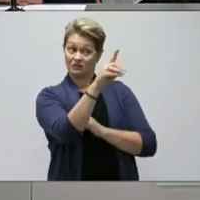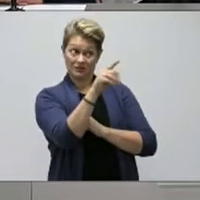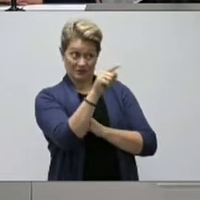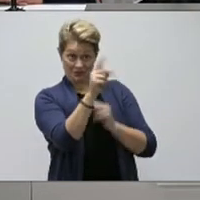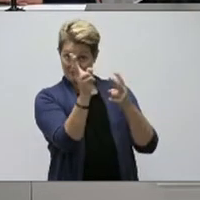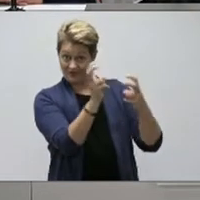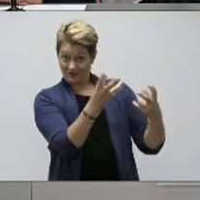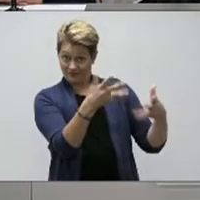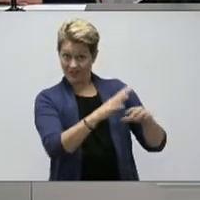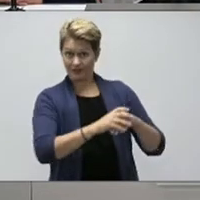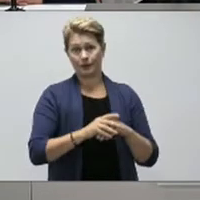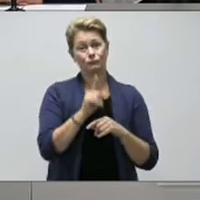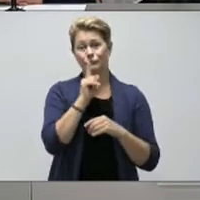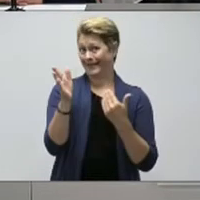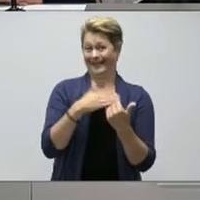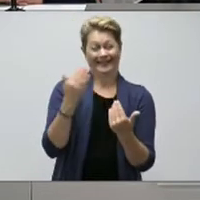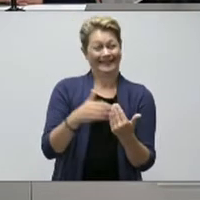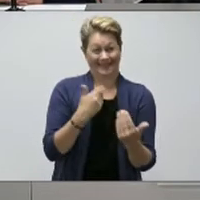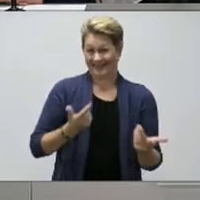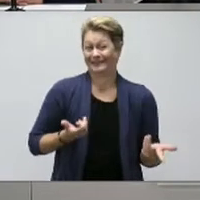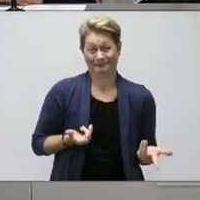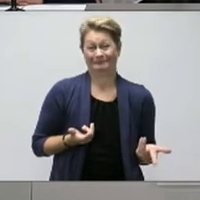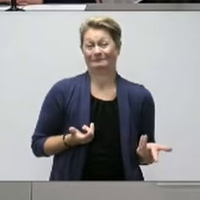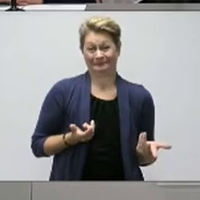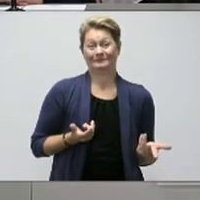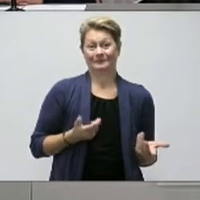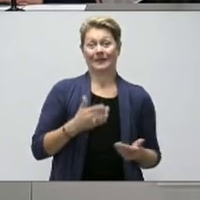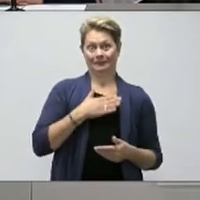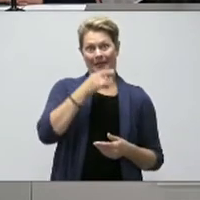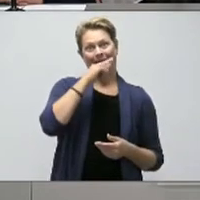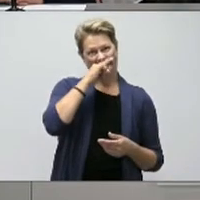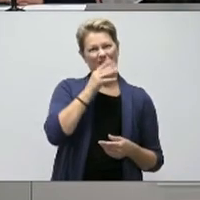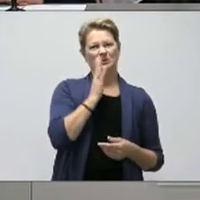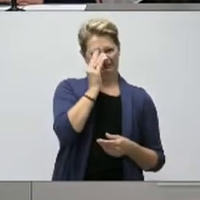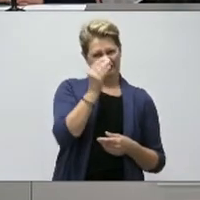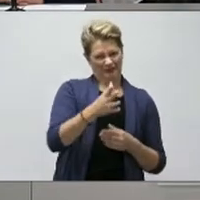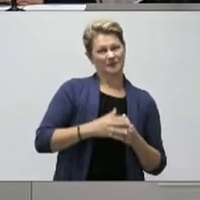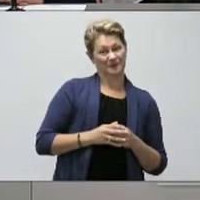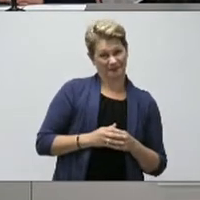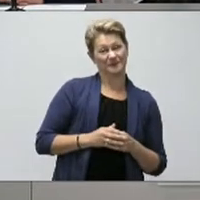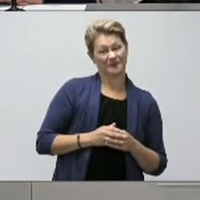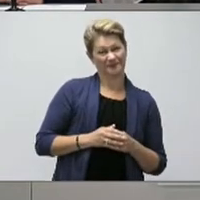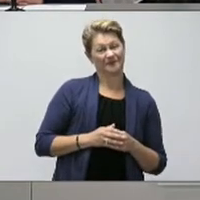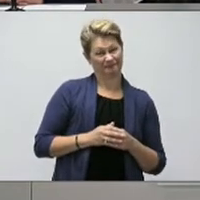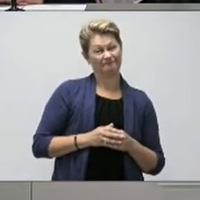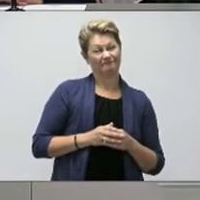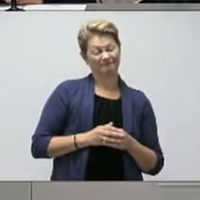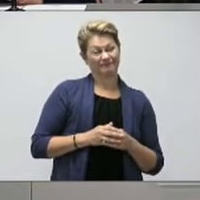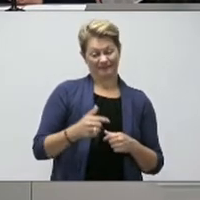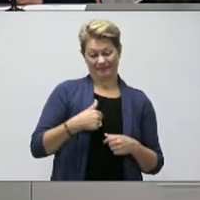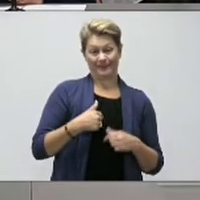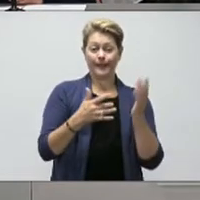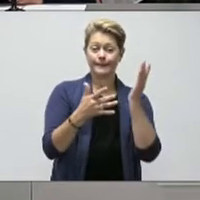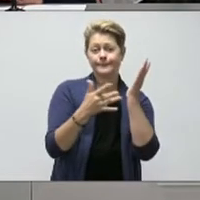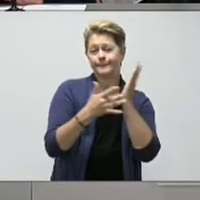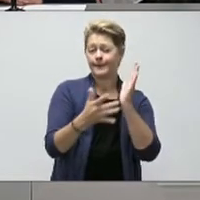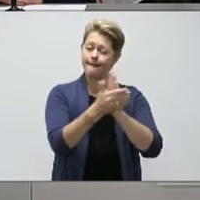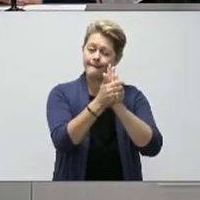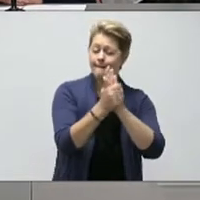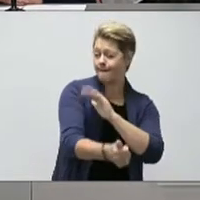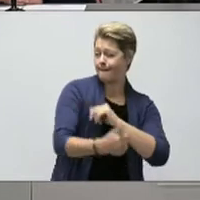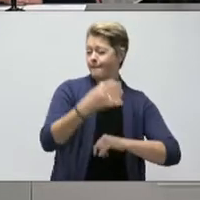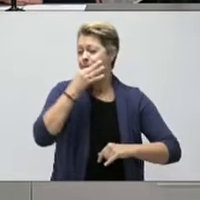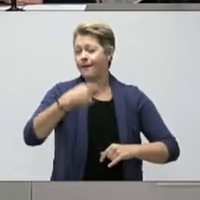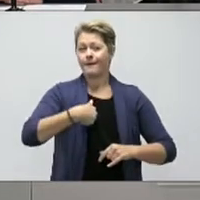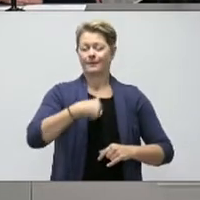Was it easy? As it was easy. And my kids will tell you that, you know, I'm not tech savvy. So if I can